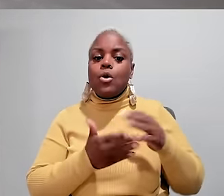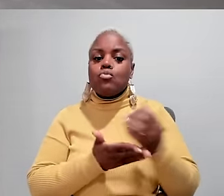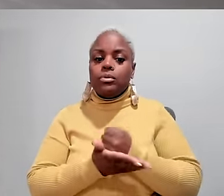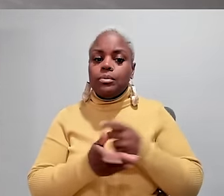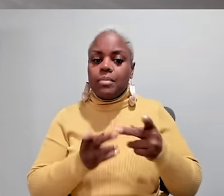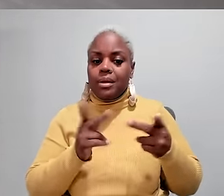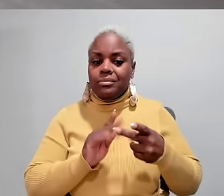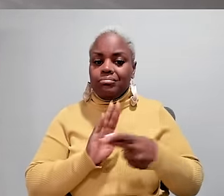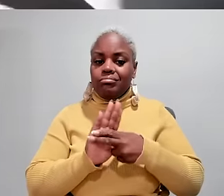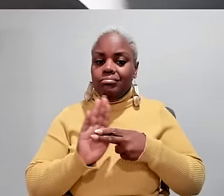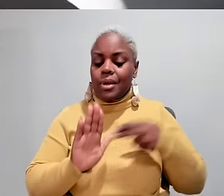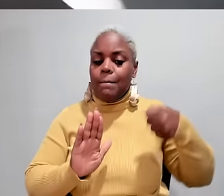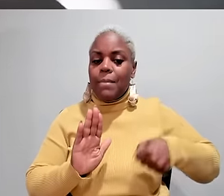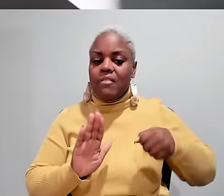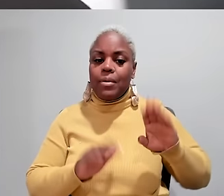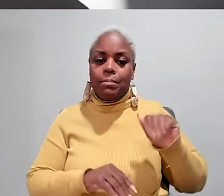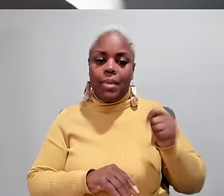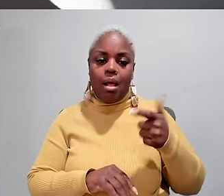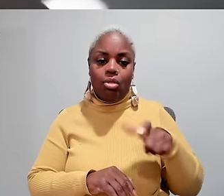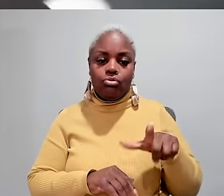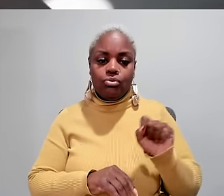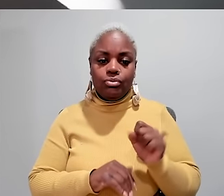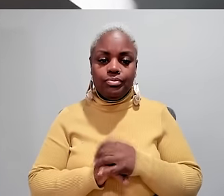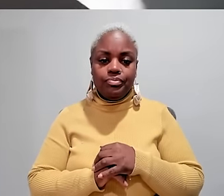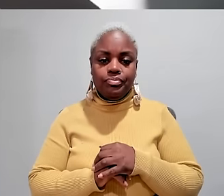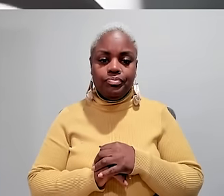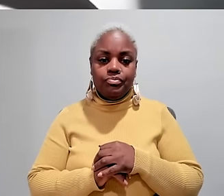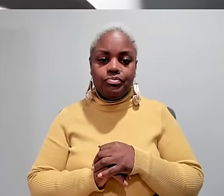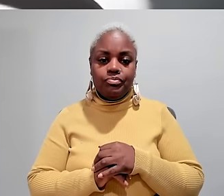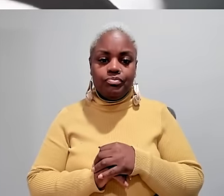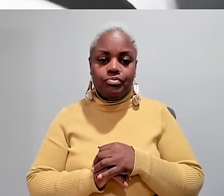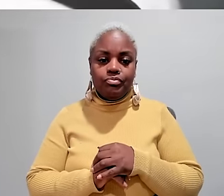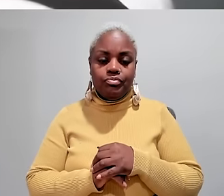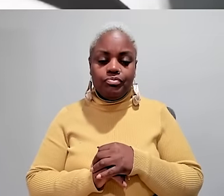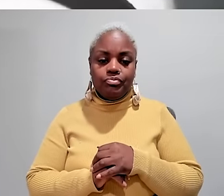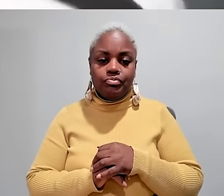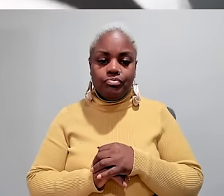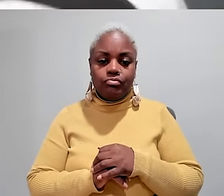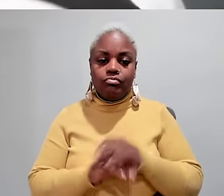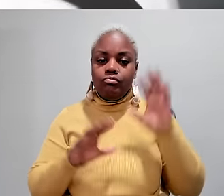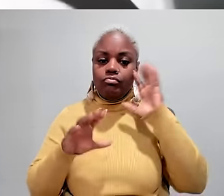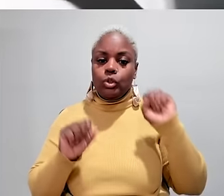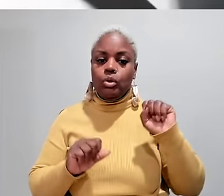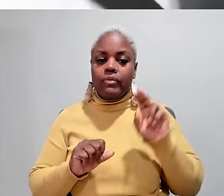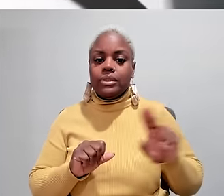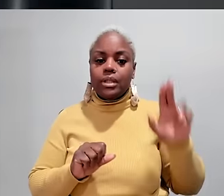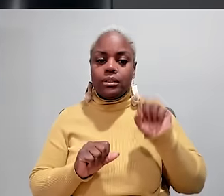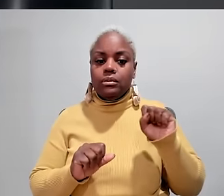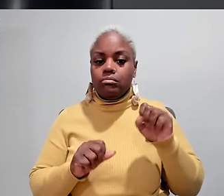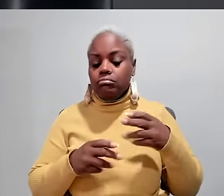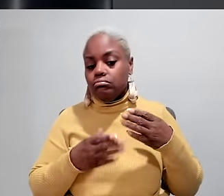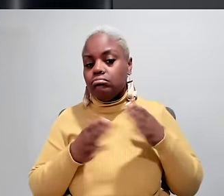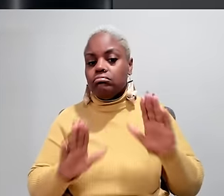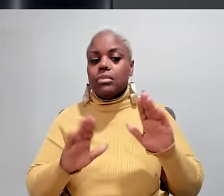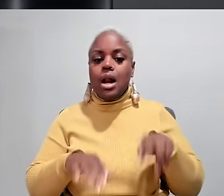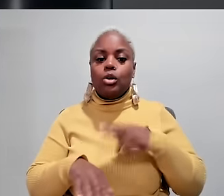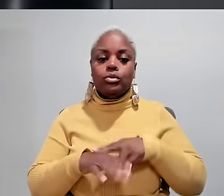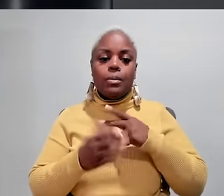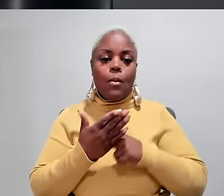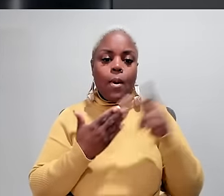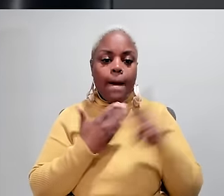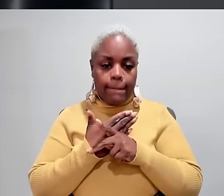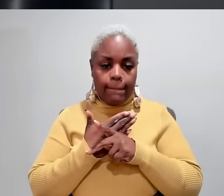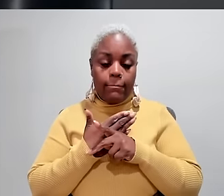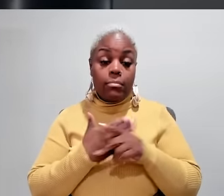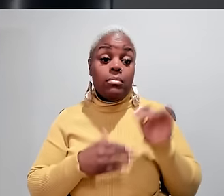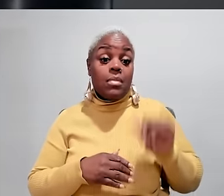program, where he was paid below minimum wage to place labels on bags of bagels. In the working out of a great